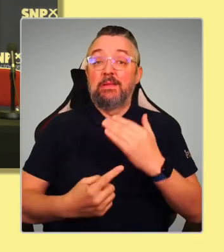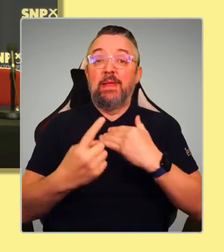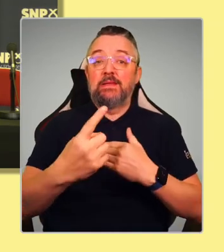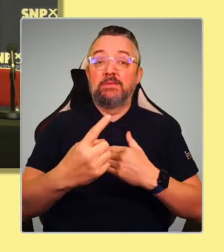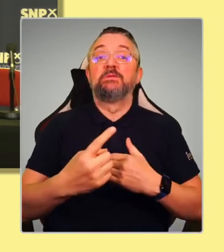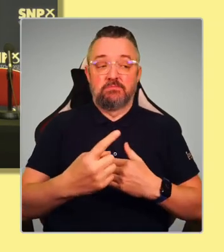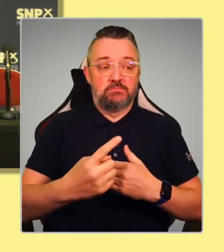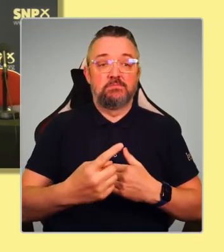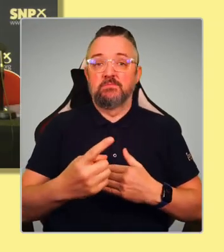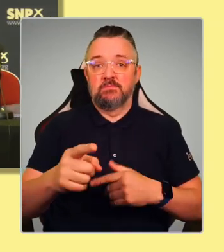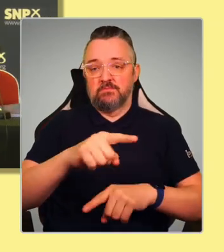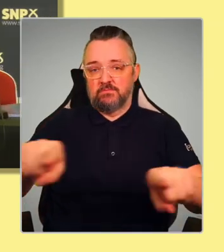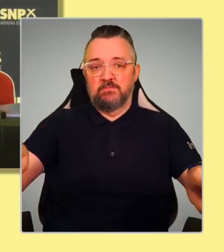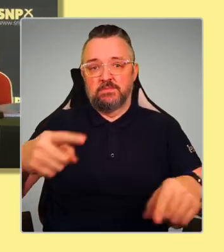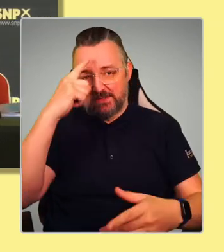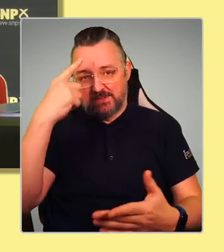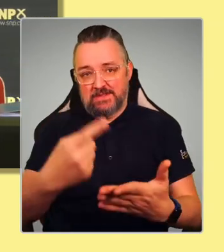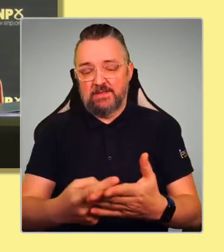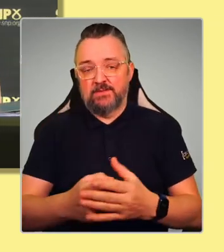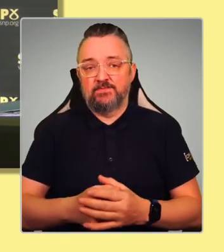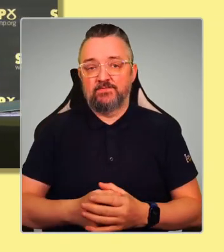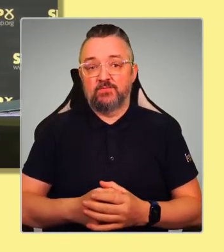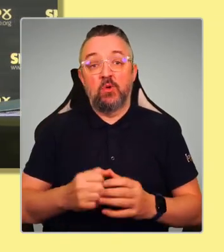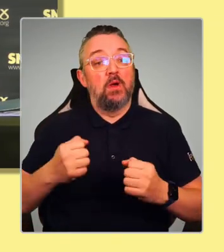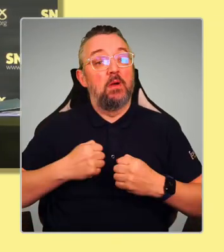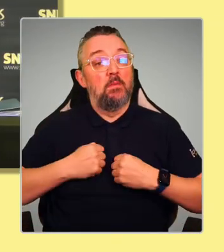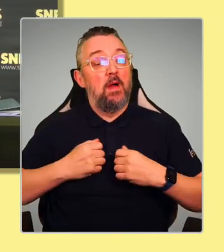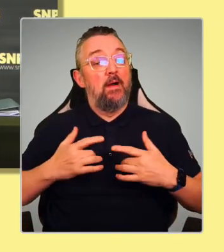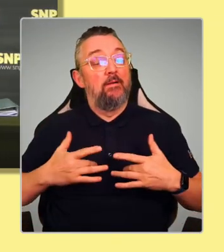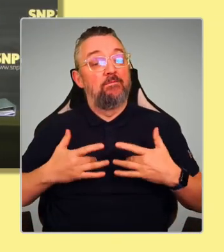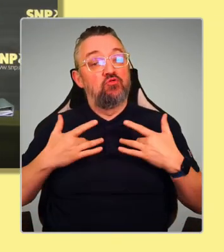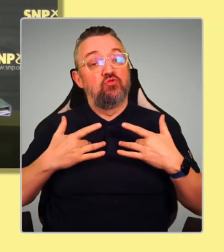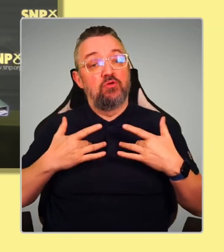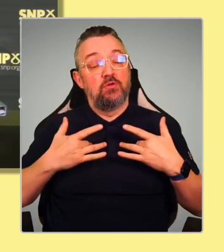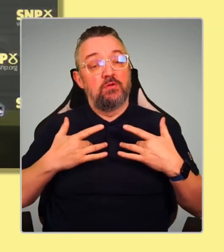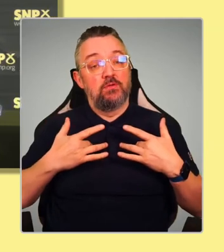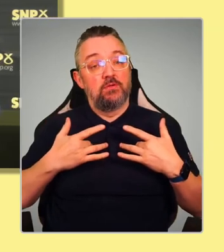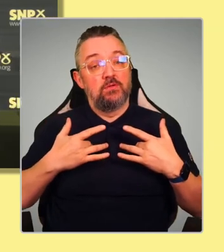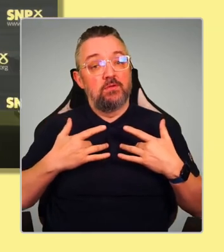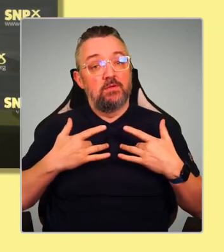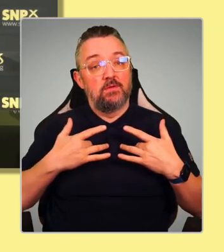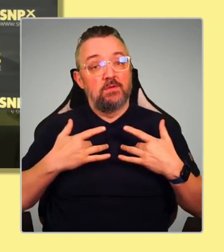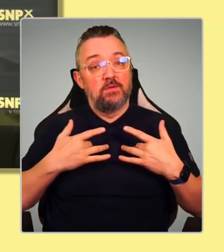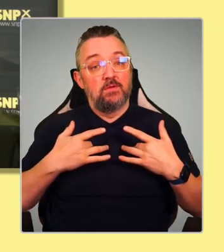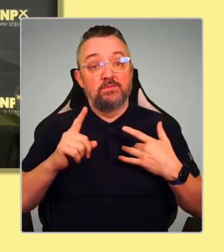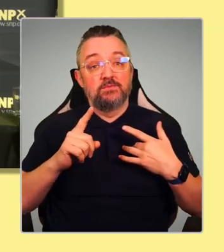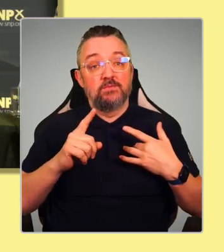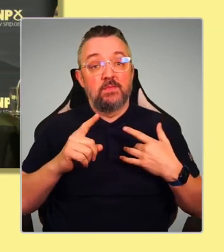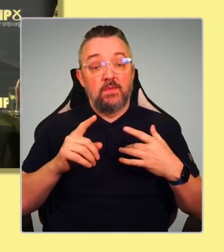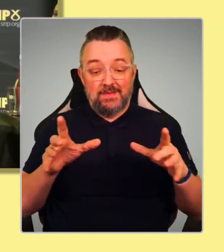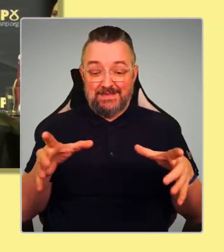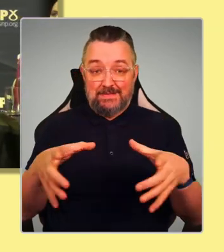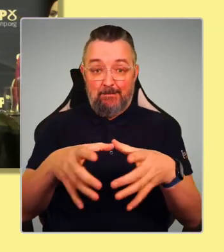So my view of leadership is that it's about getting the team focused. We all should be pointing in the same direction.